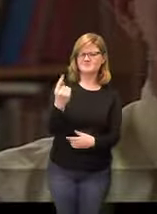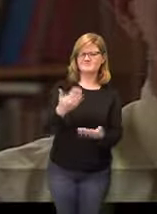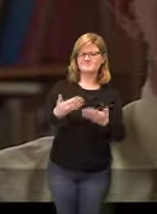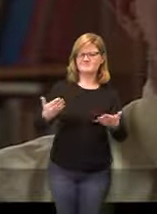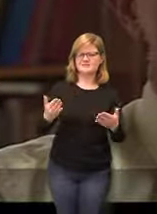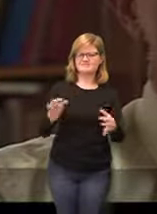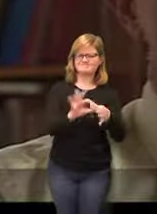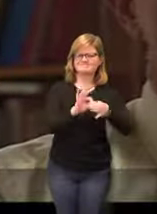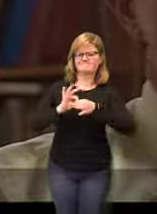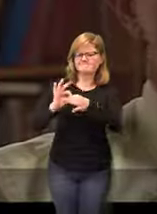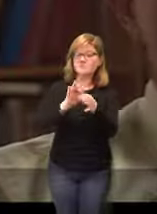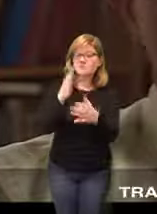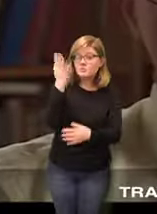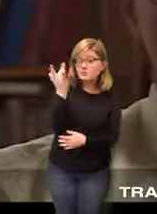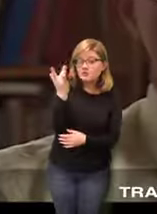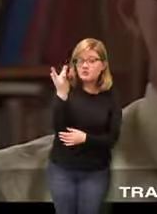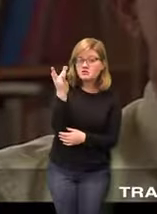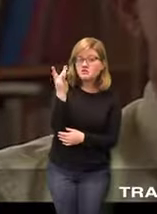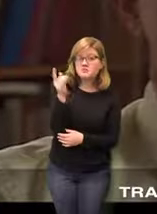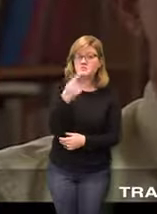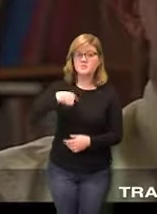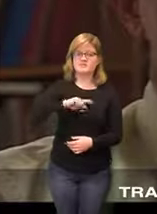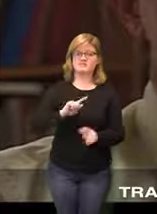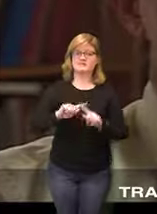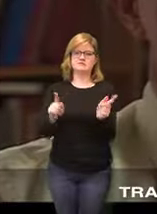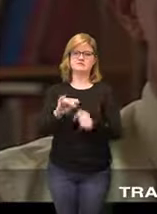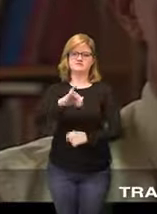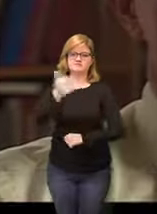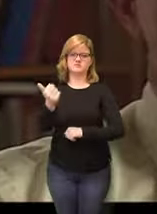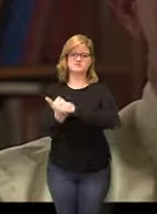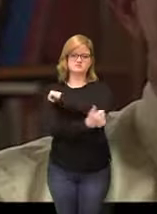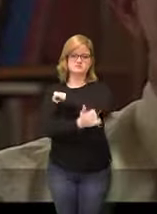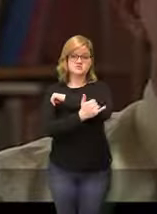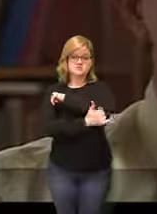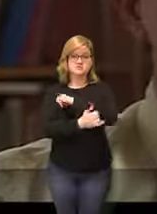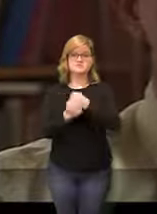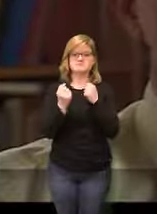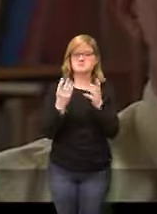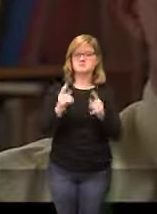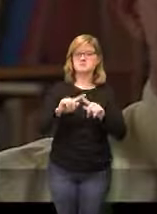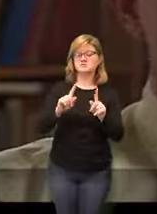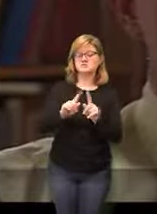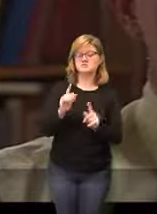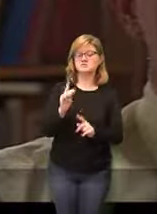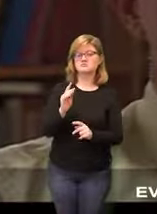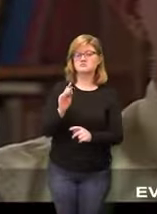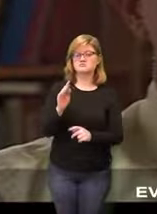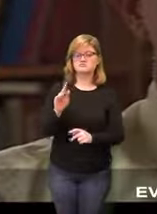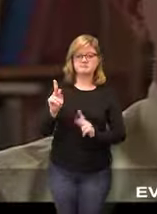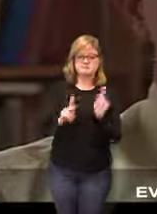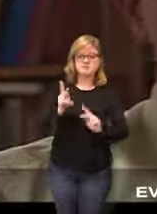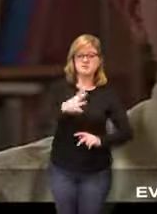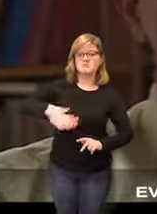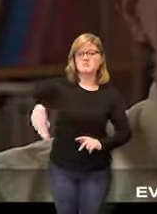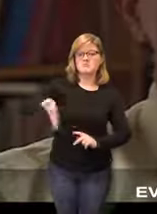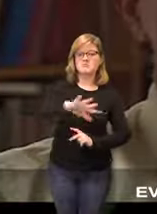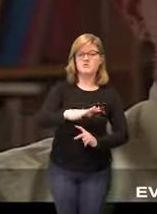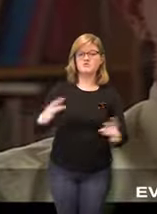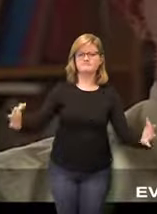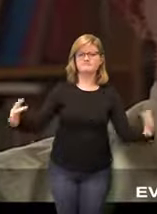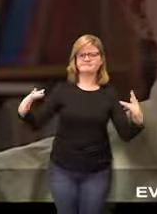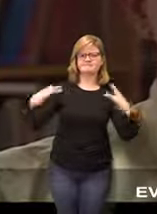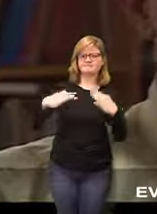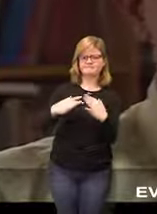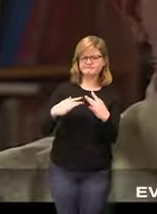really because we're not a nation in any traditional sense of the term we're not an ethnicity we're not a we're made up of